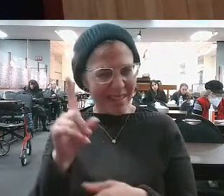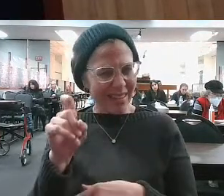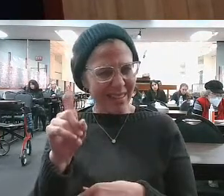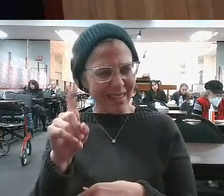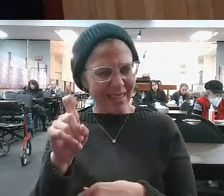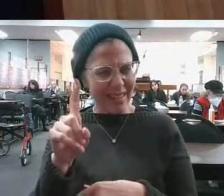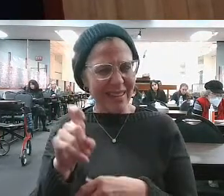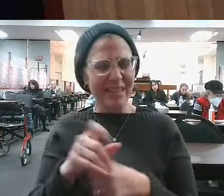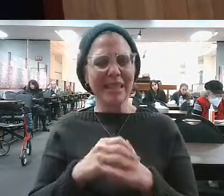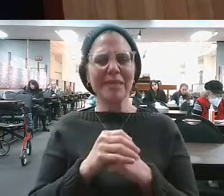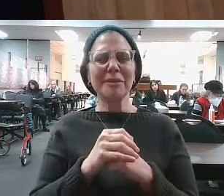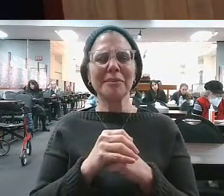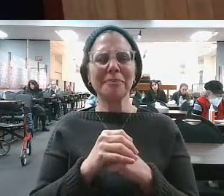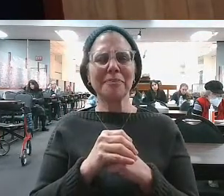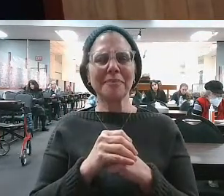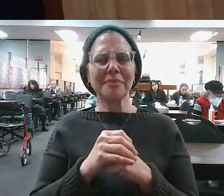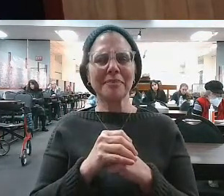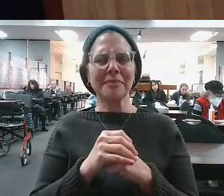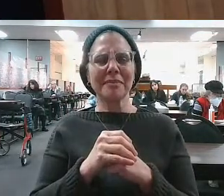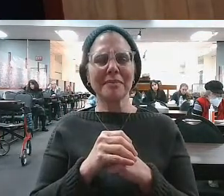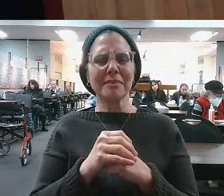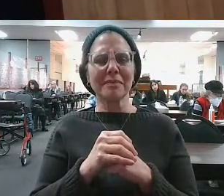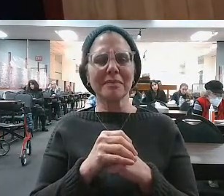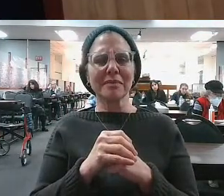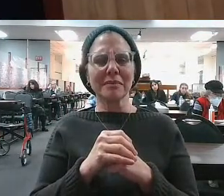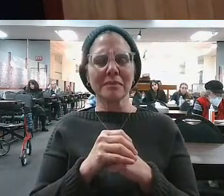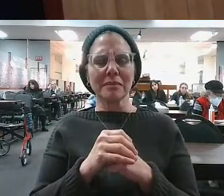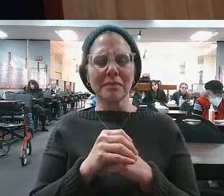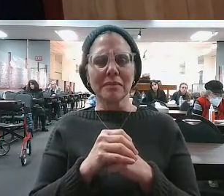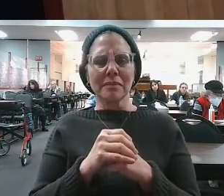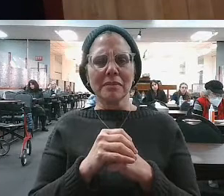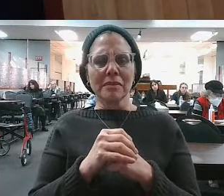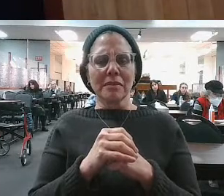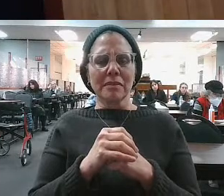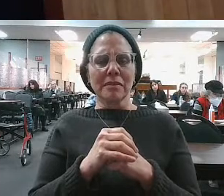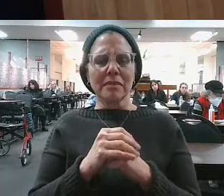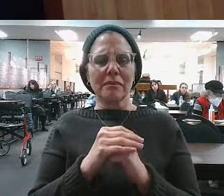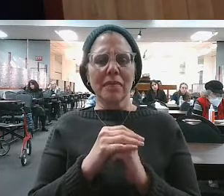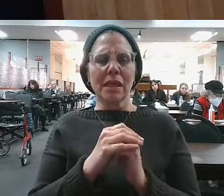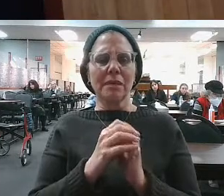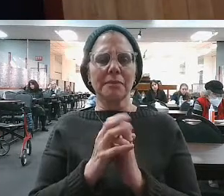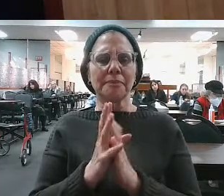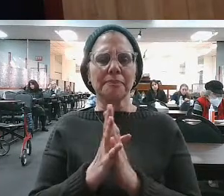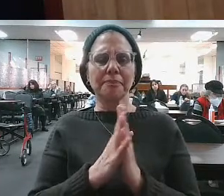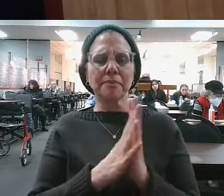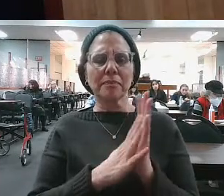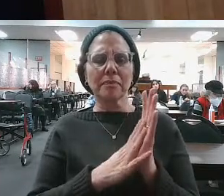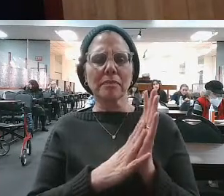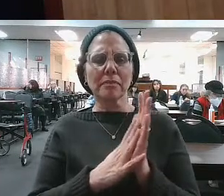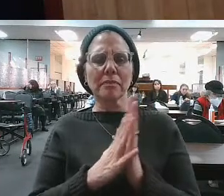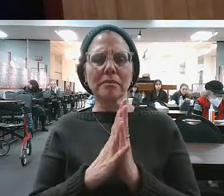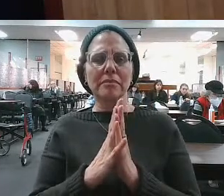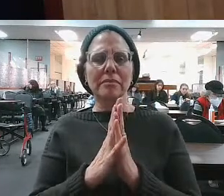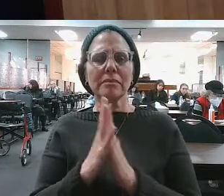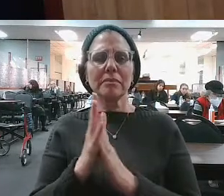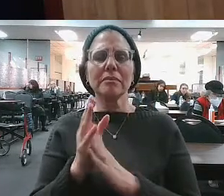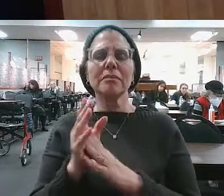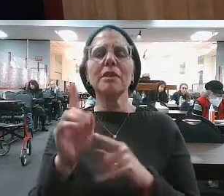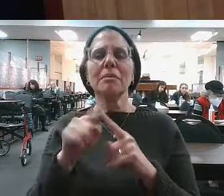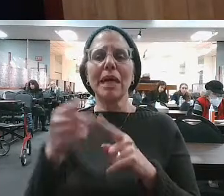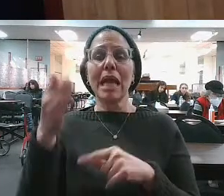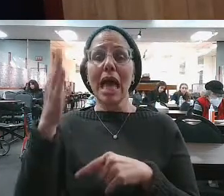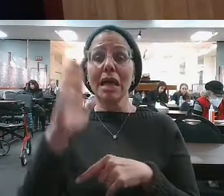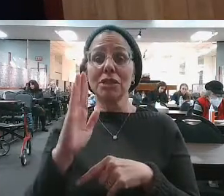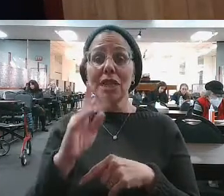good. David, you'll see.